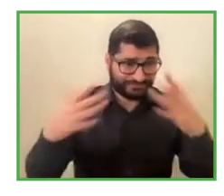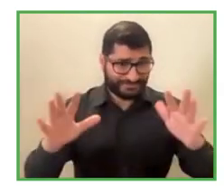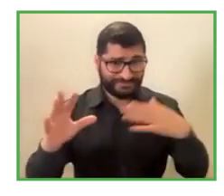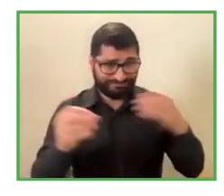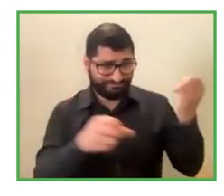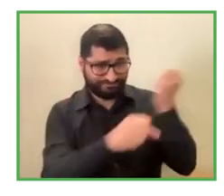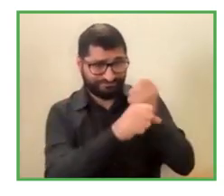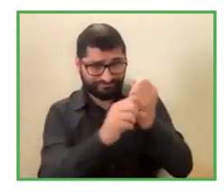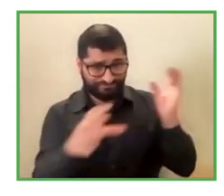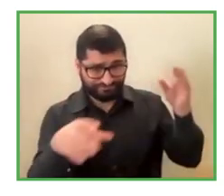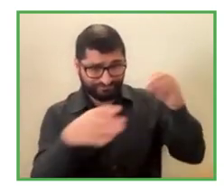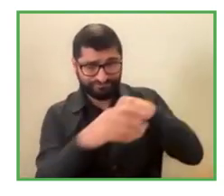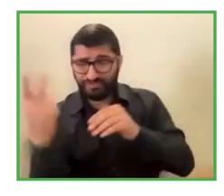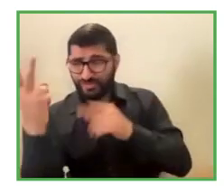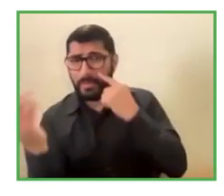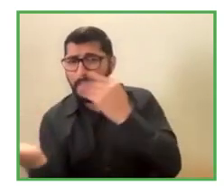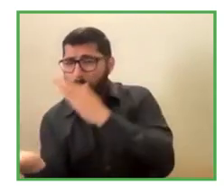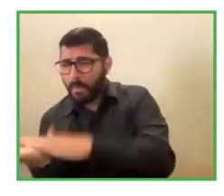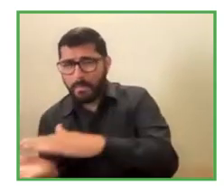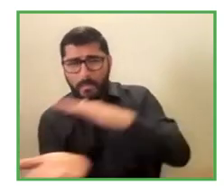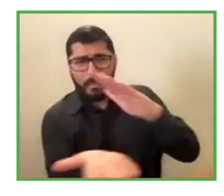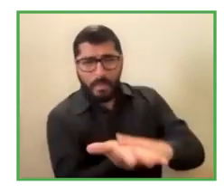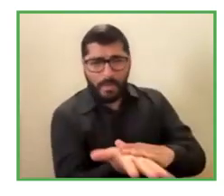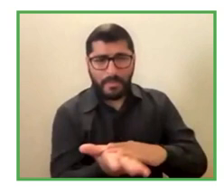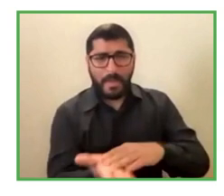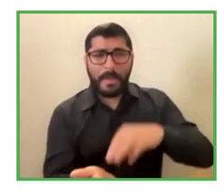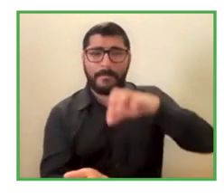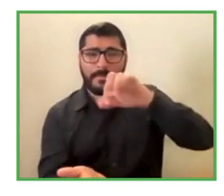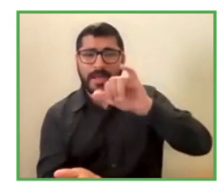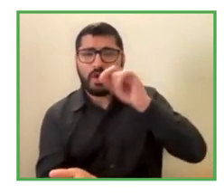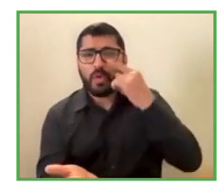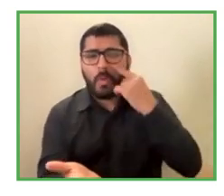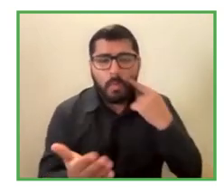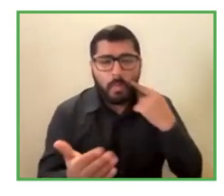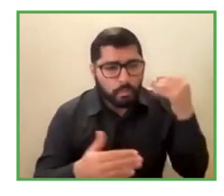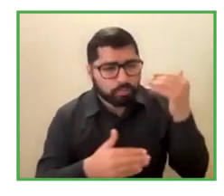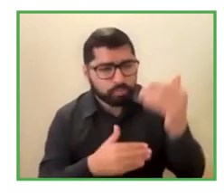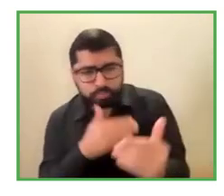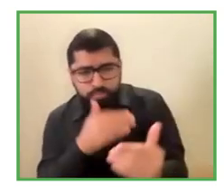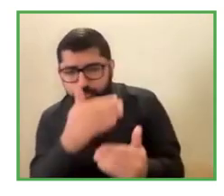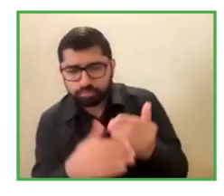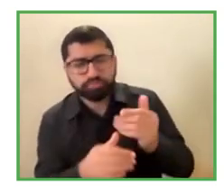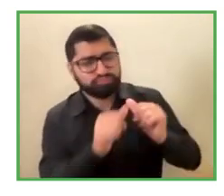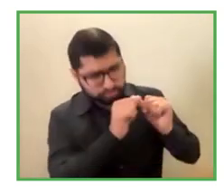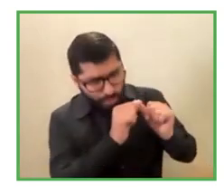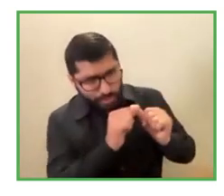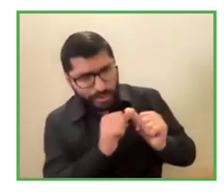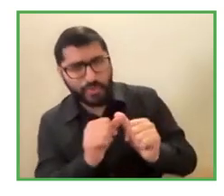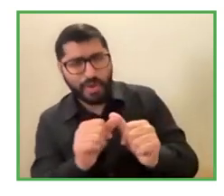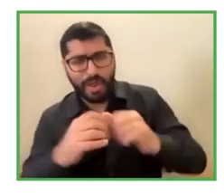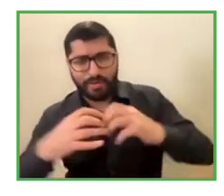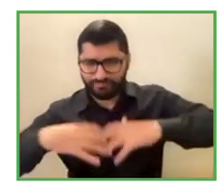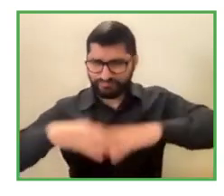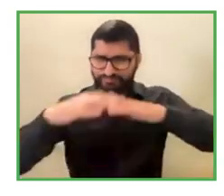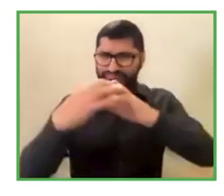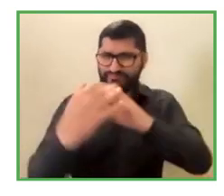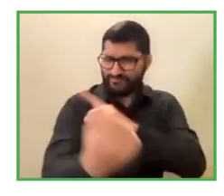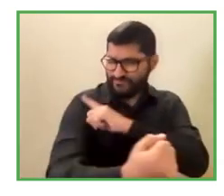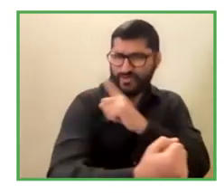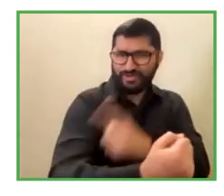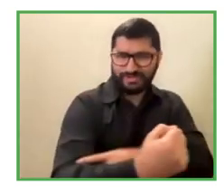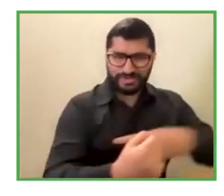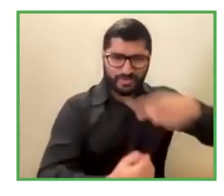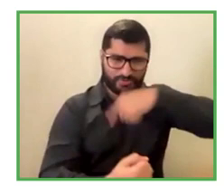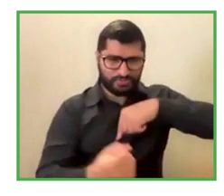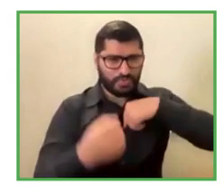we are able to strengthen our numbers. That's one. Second, you know, we are a global organization. Now, we have done a lot of work in